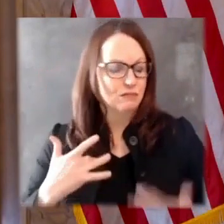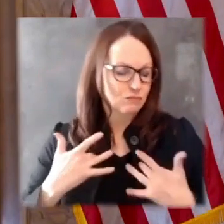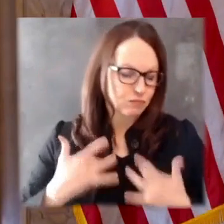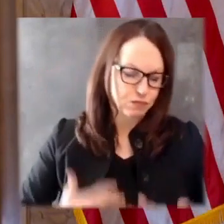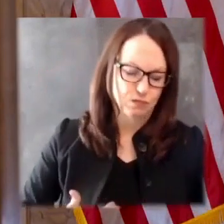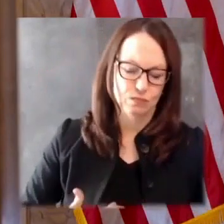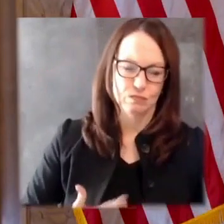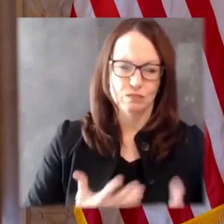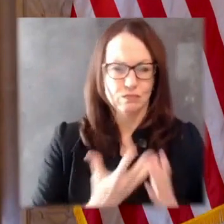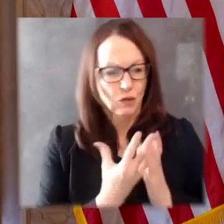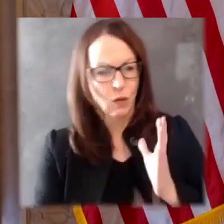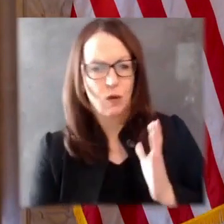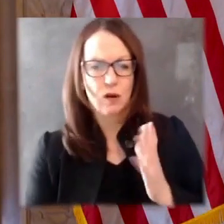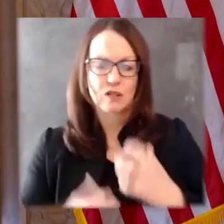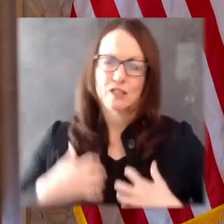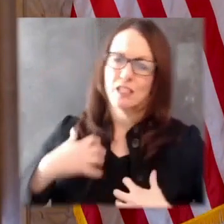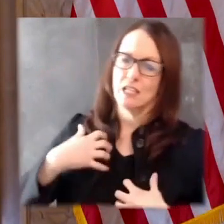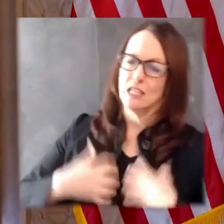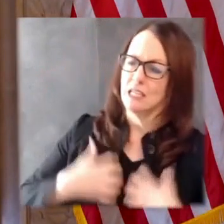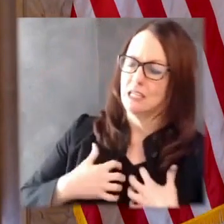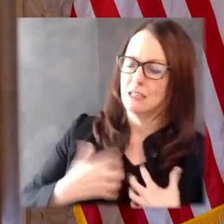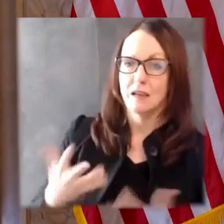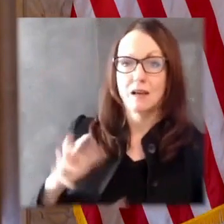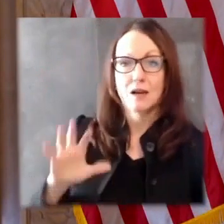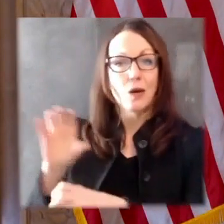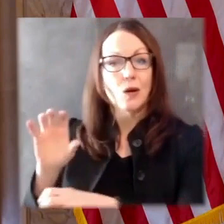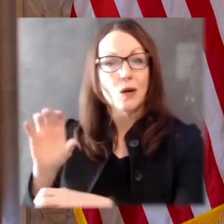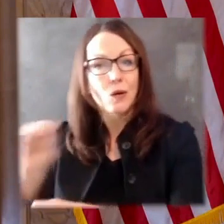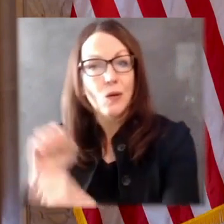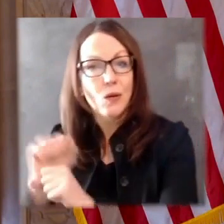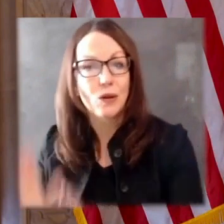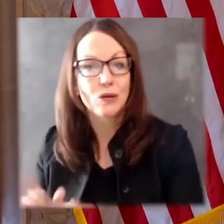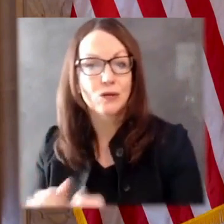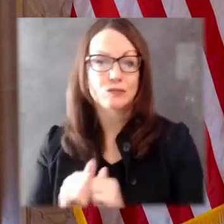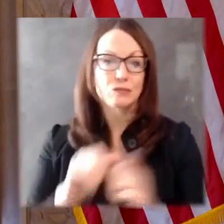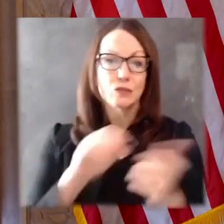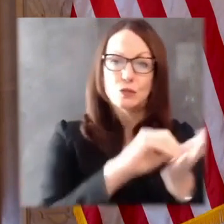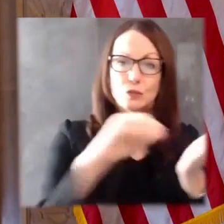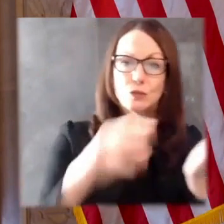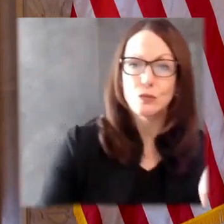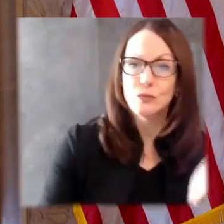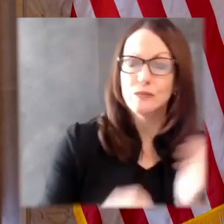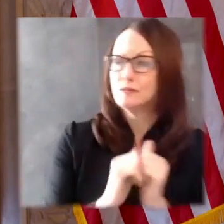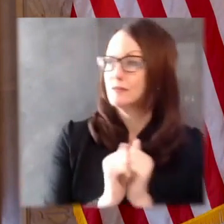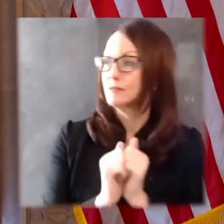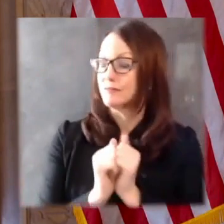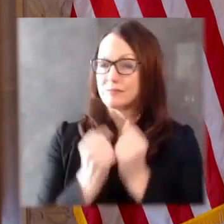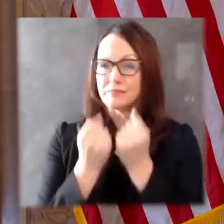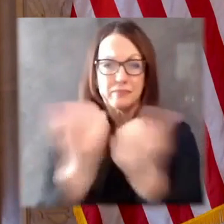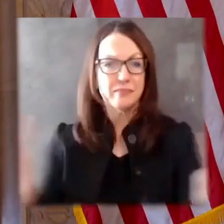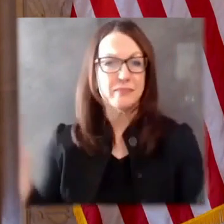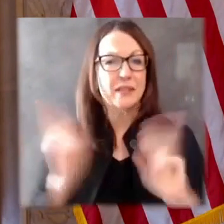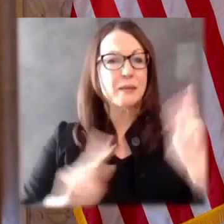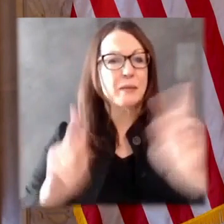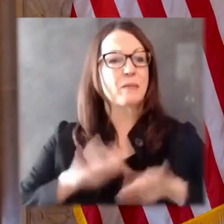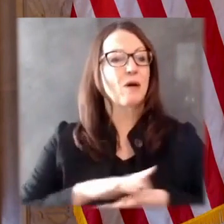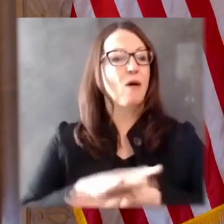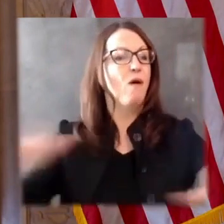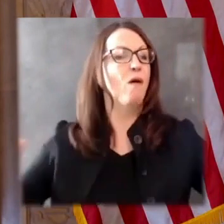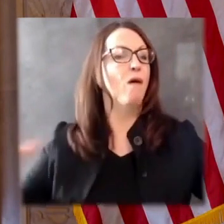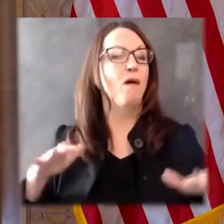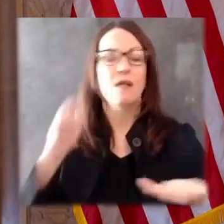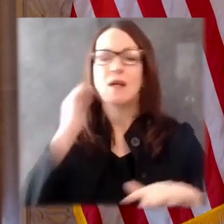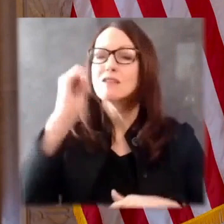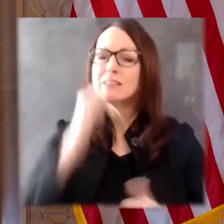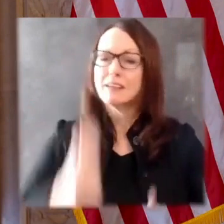health care workers to our students, Wisconsinites have been stretched to the limit, making immeasurable sacrifices for our neighbors, for our